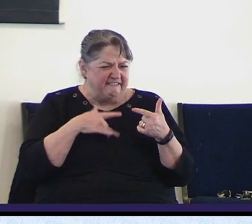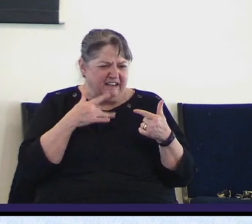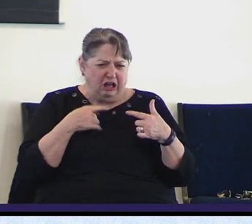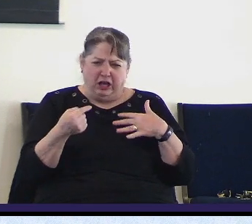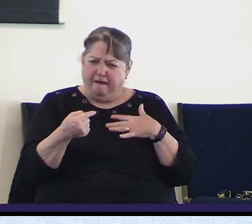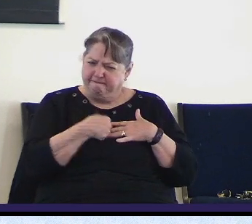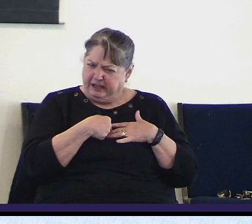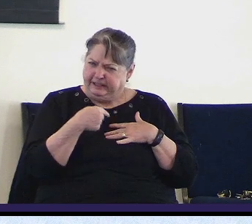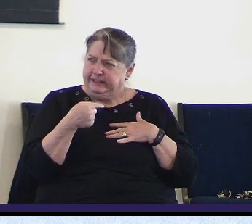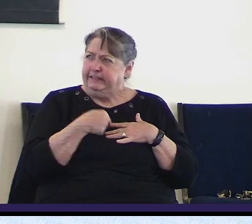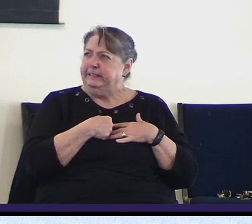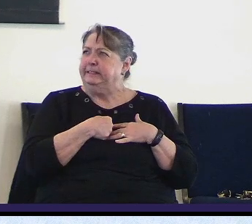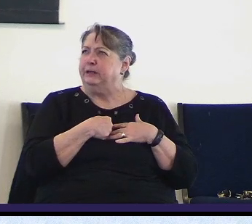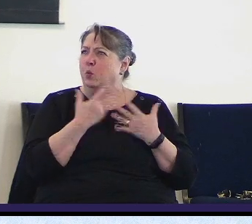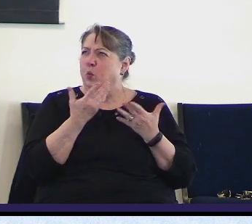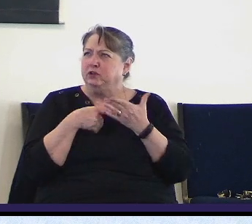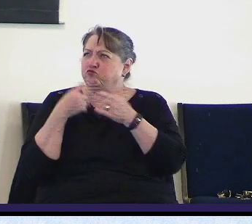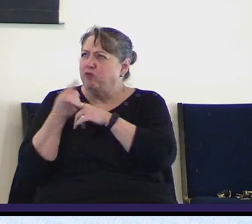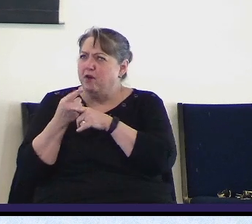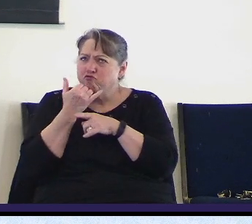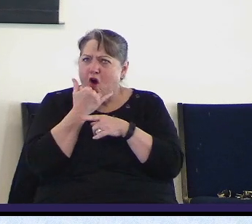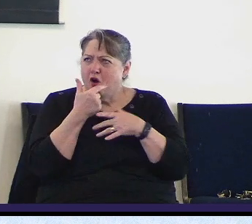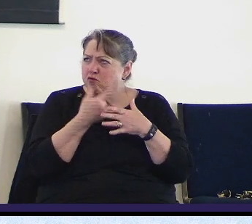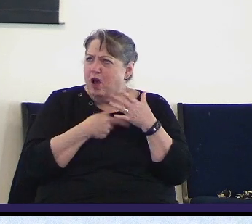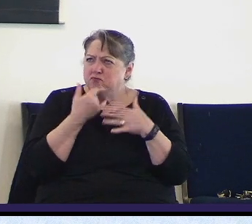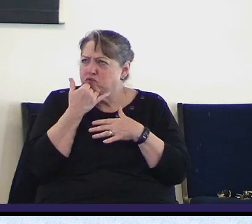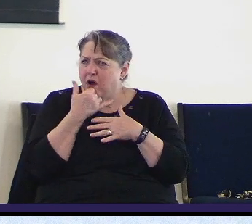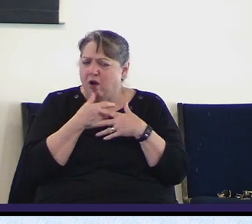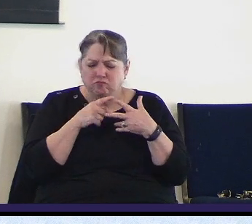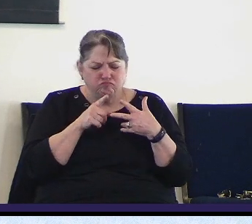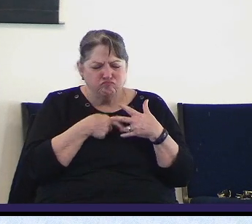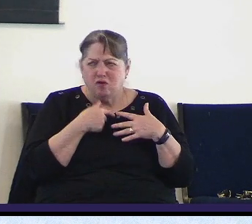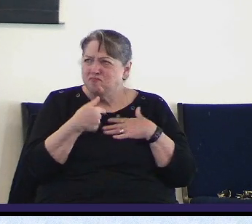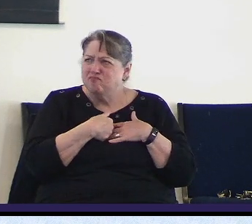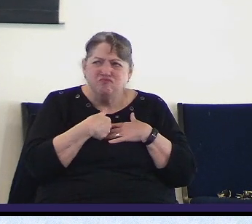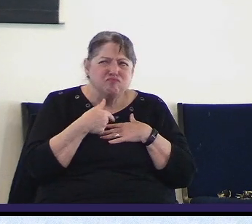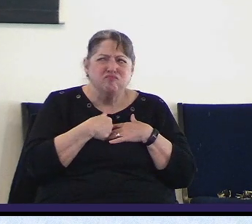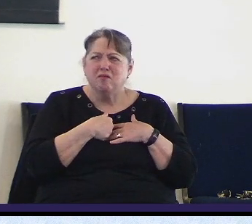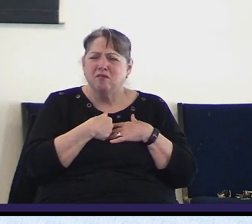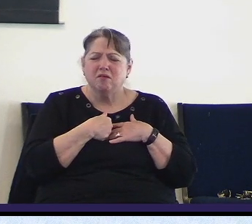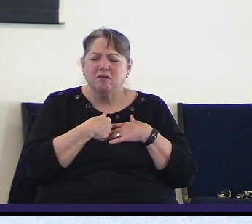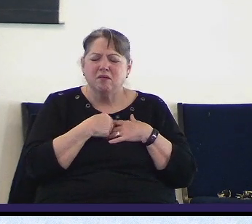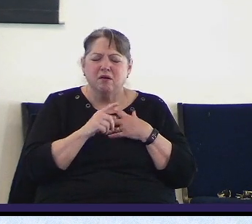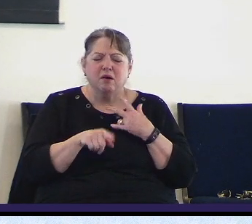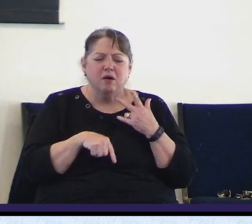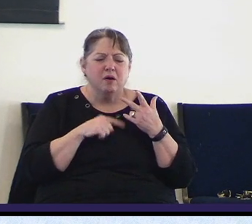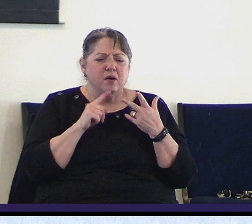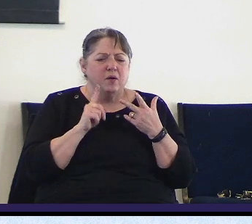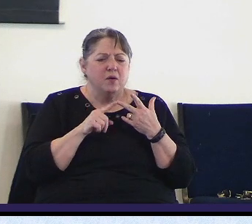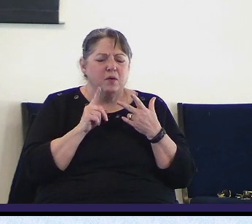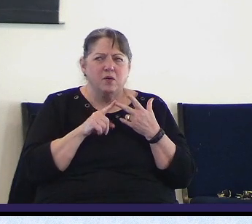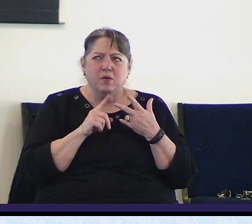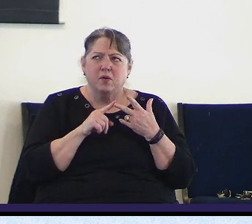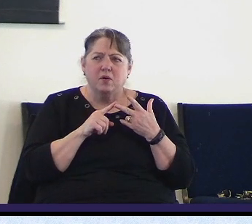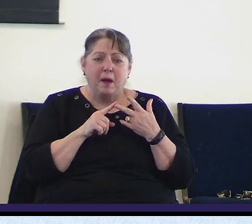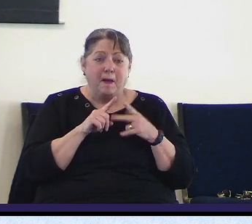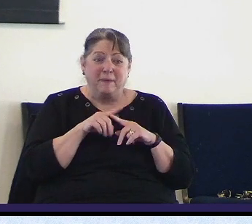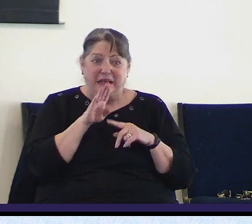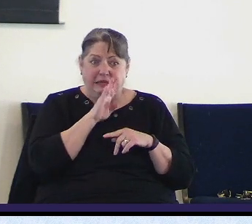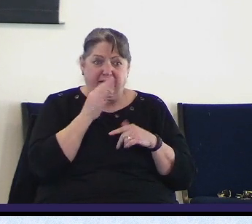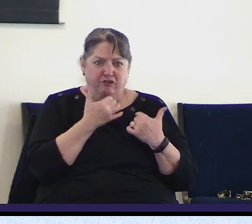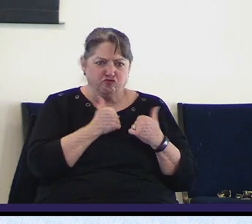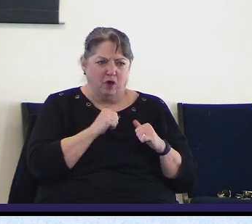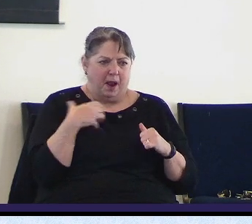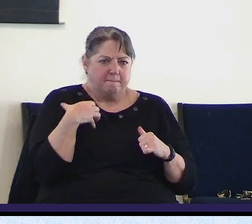his convictions and yes we can express it to God however we want but never take matters into your own hand